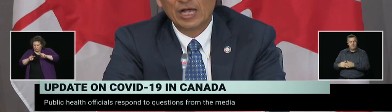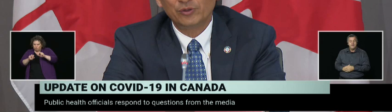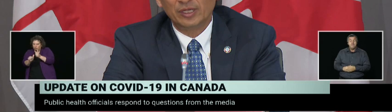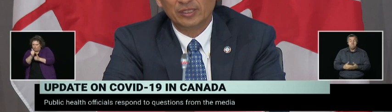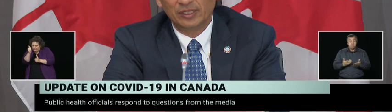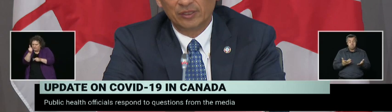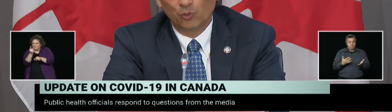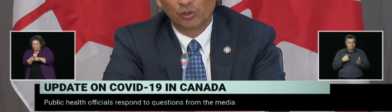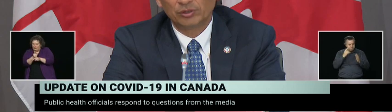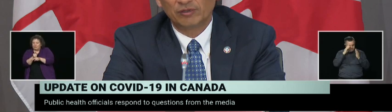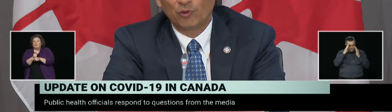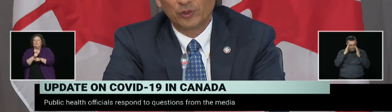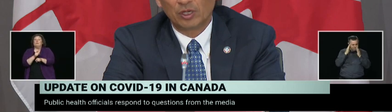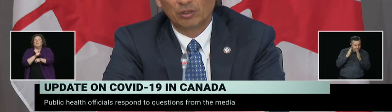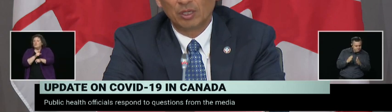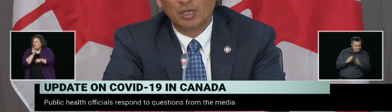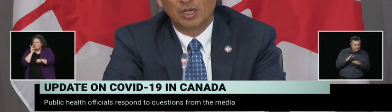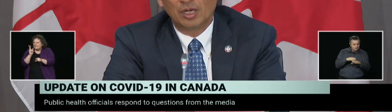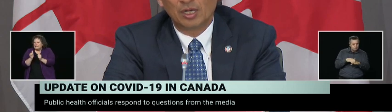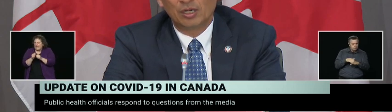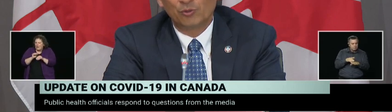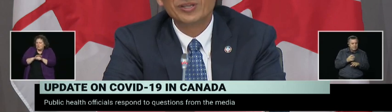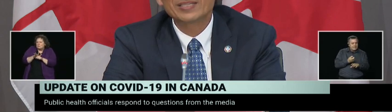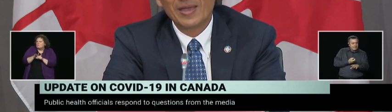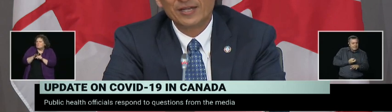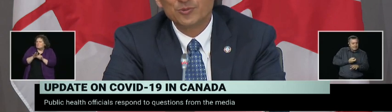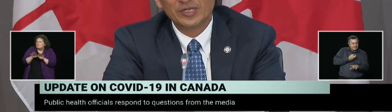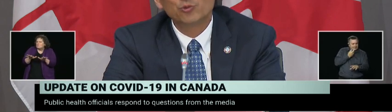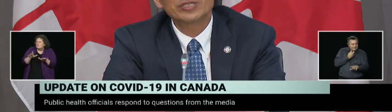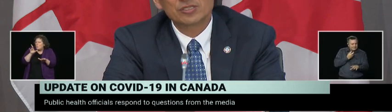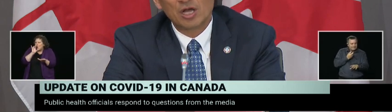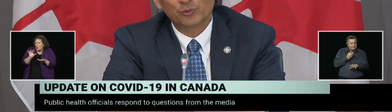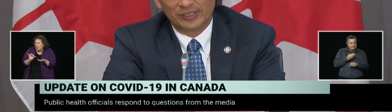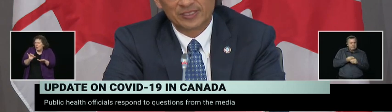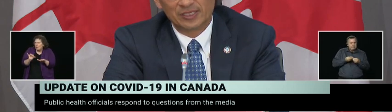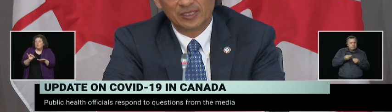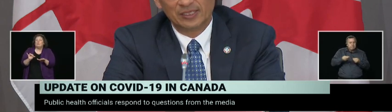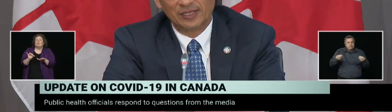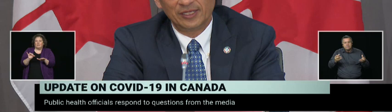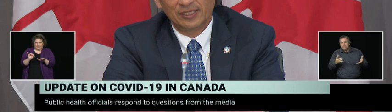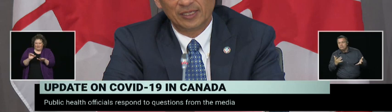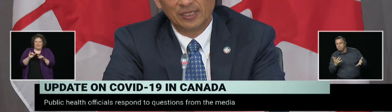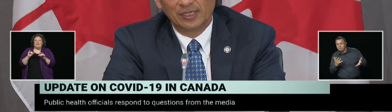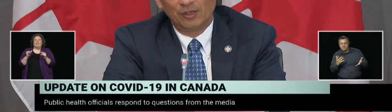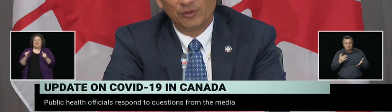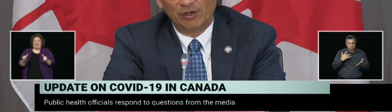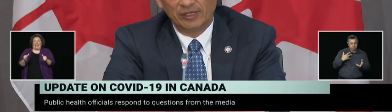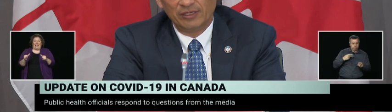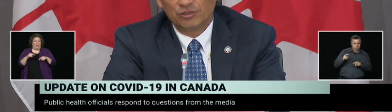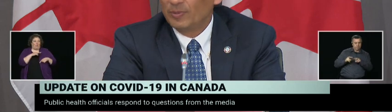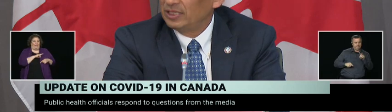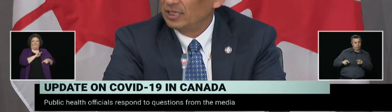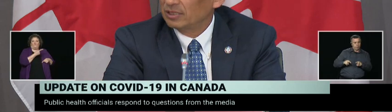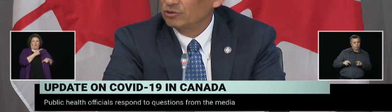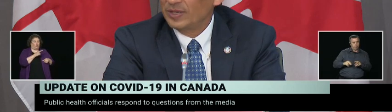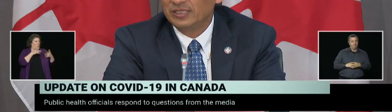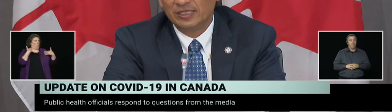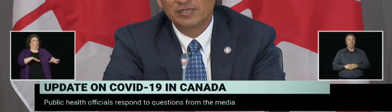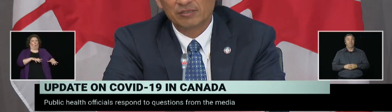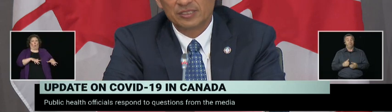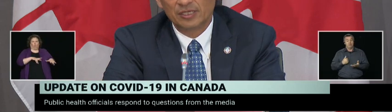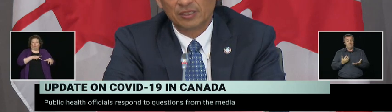we're now in the world of what we call risk management and risk tolerance. And I think without getting too many